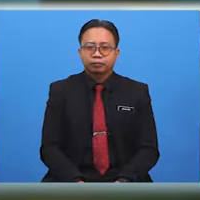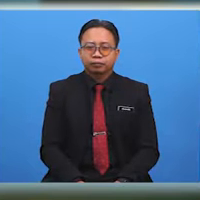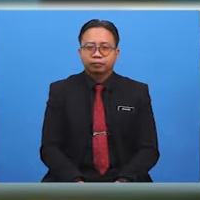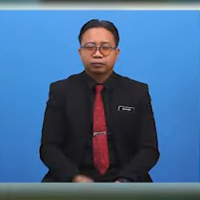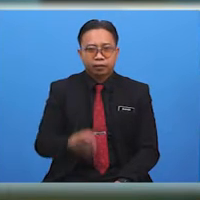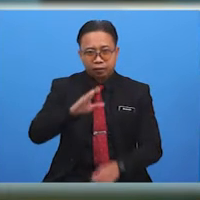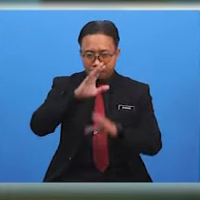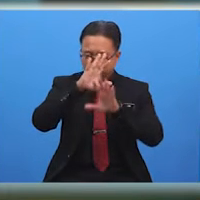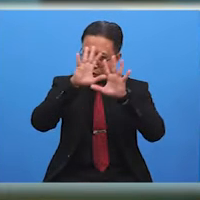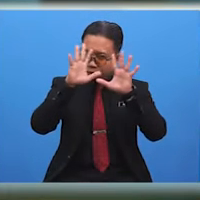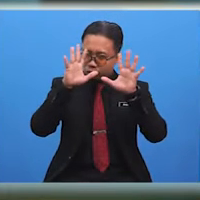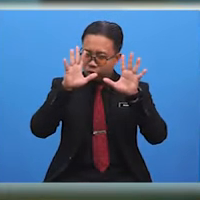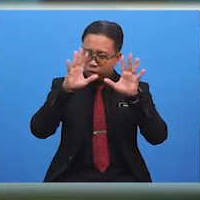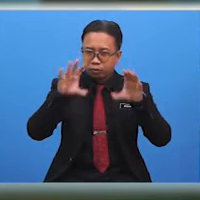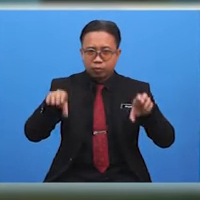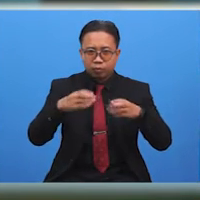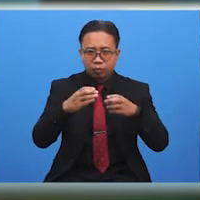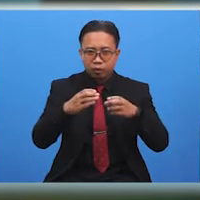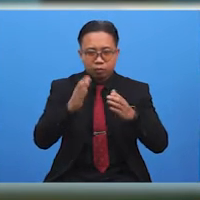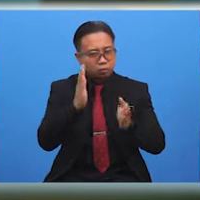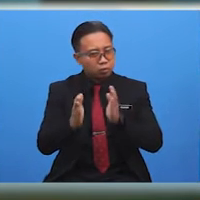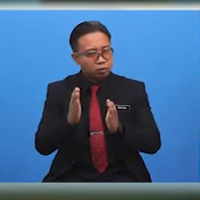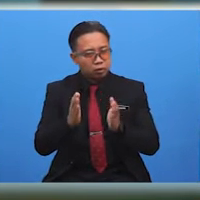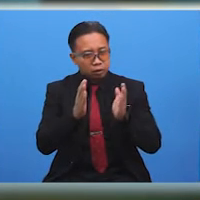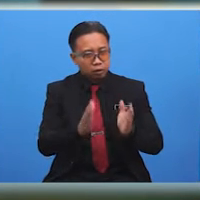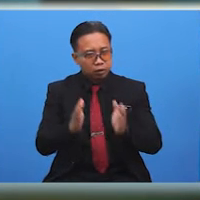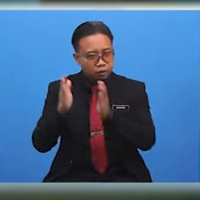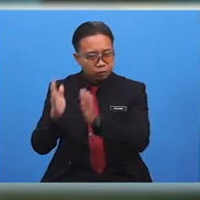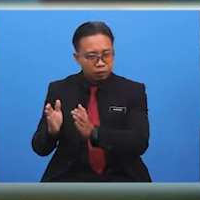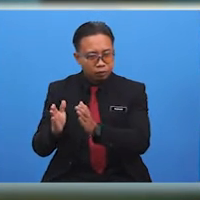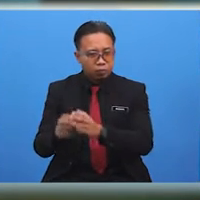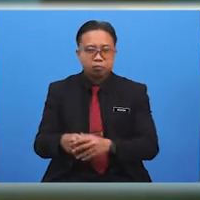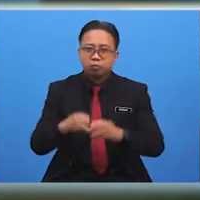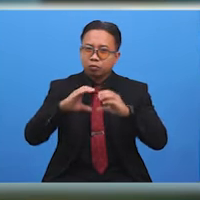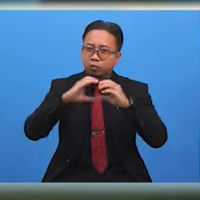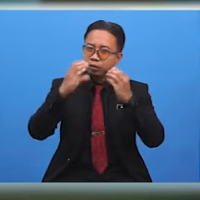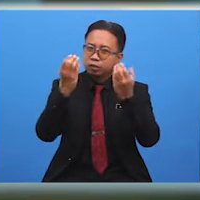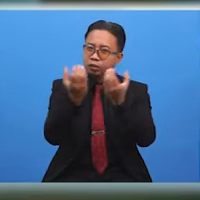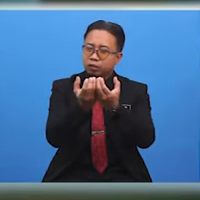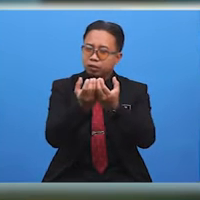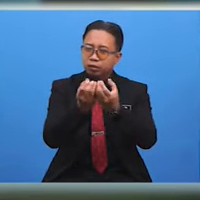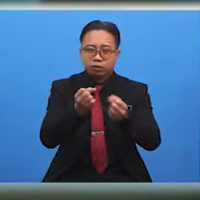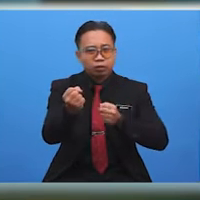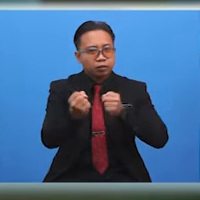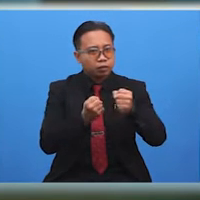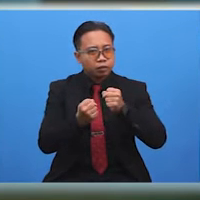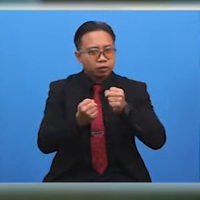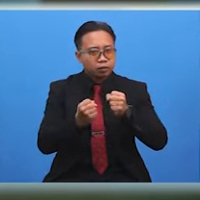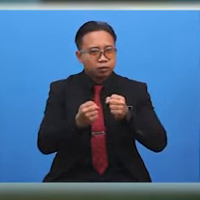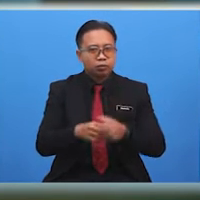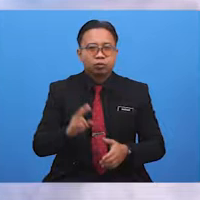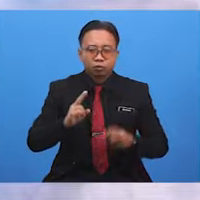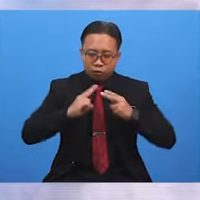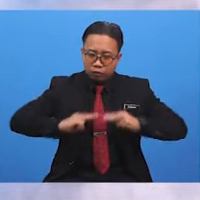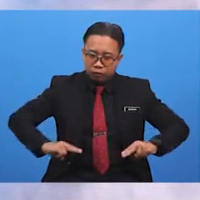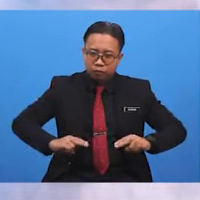Imagine that you are making arrangements to do your community service for your uniform's bodies